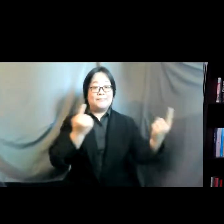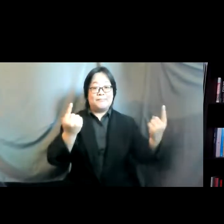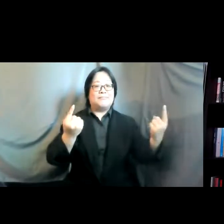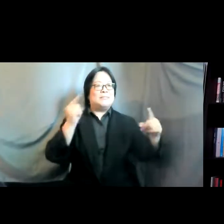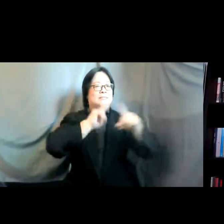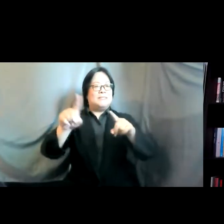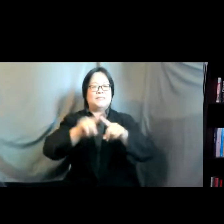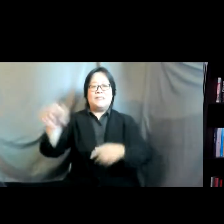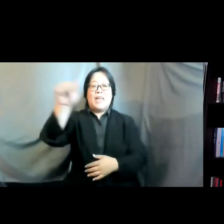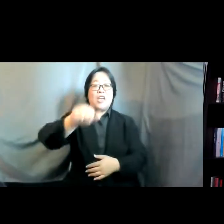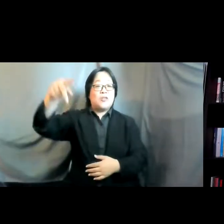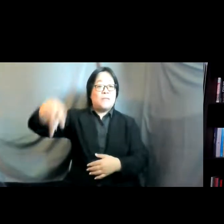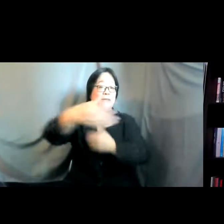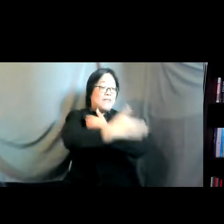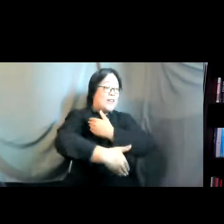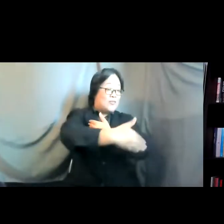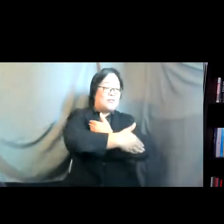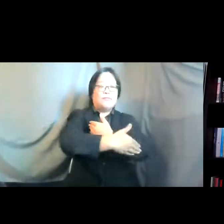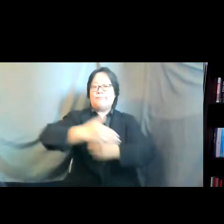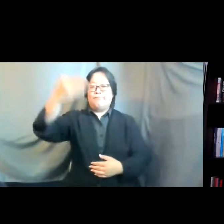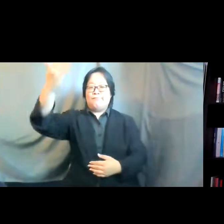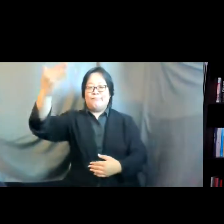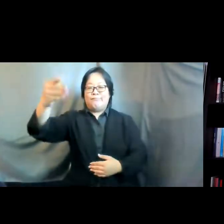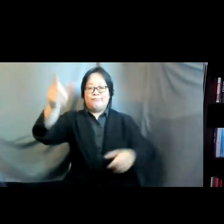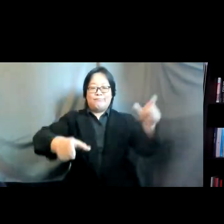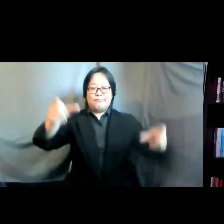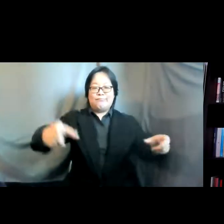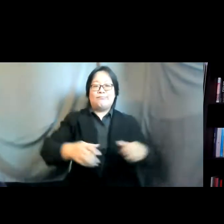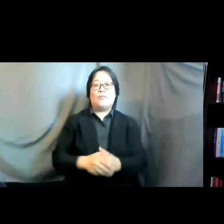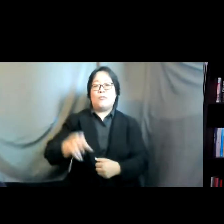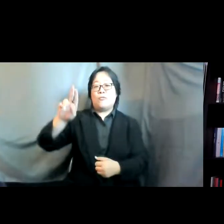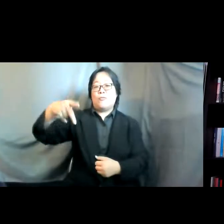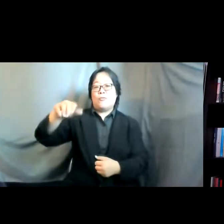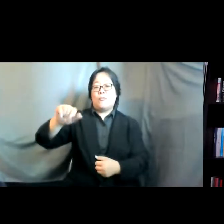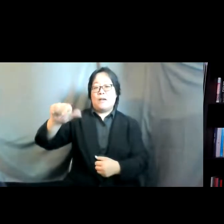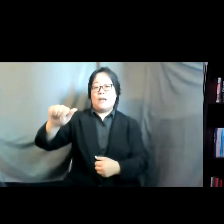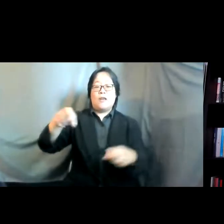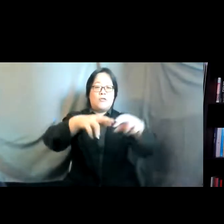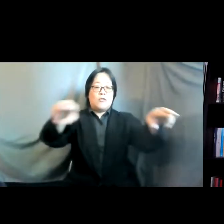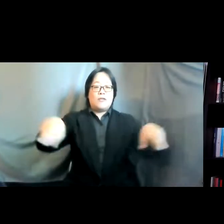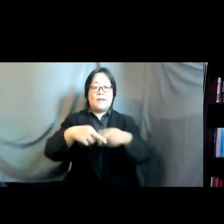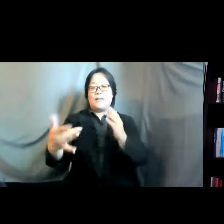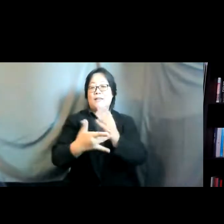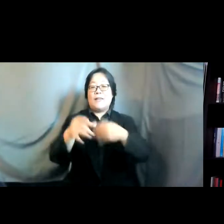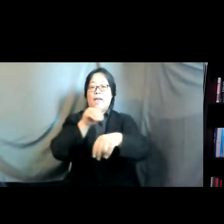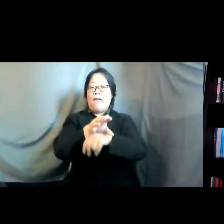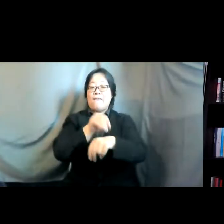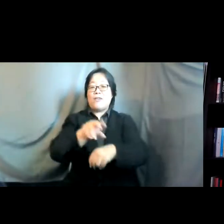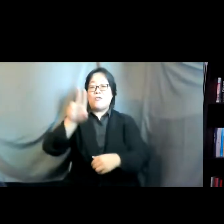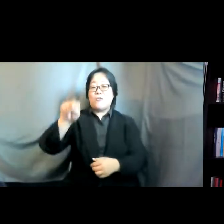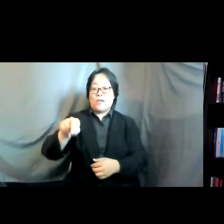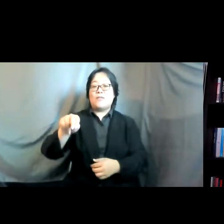asia pacific are our esteemed speakers upala upala davie regional gender technical advisor with unfba